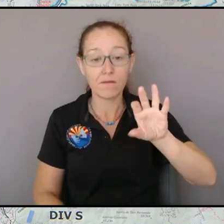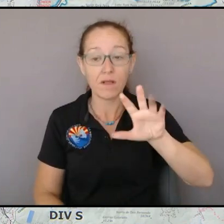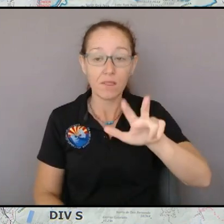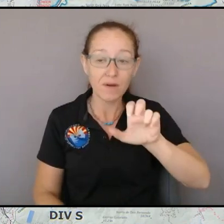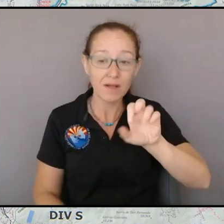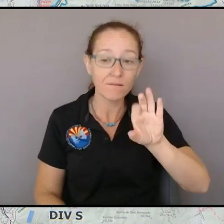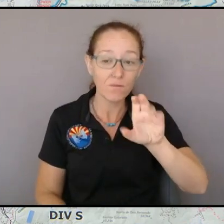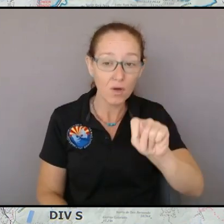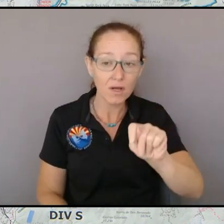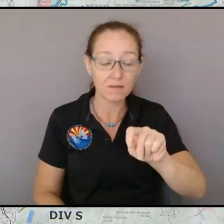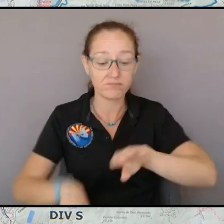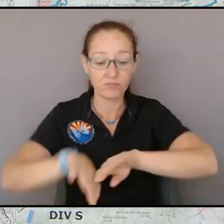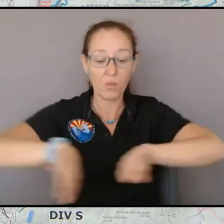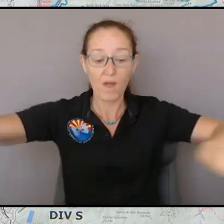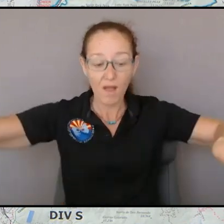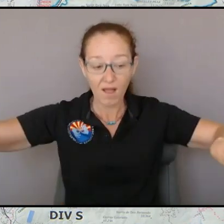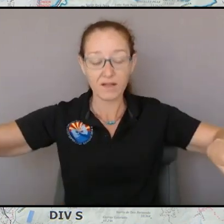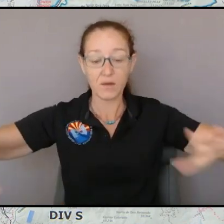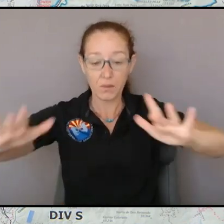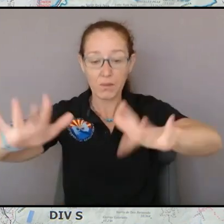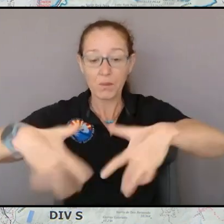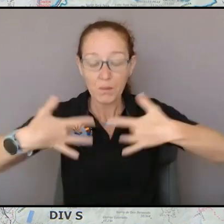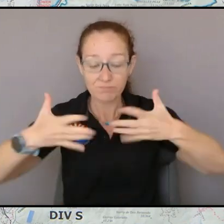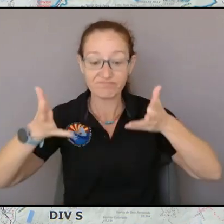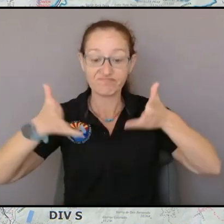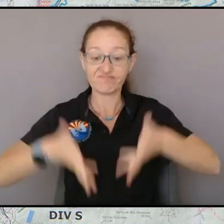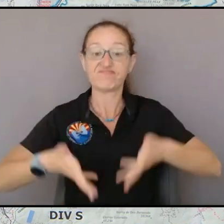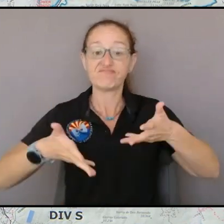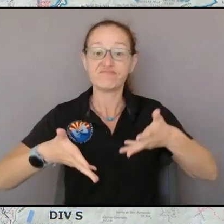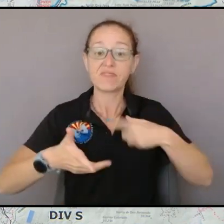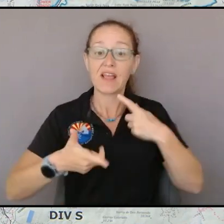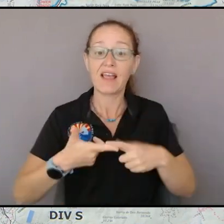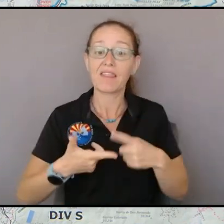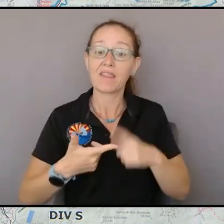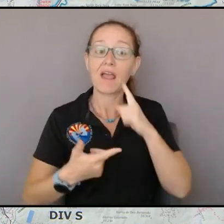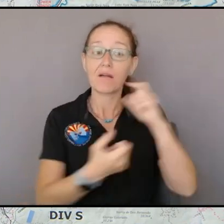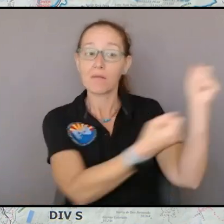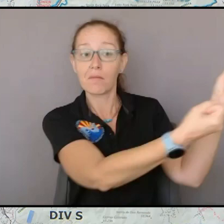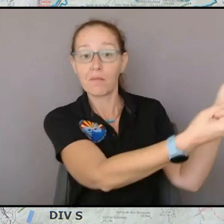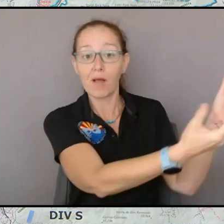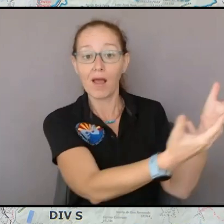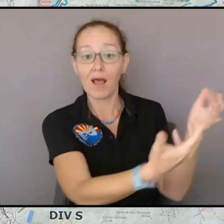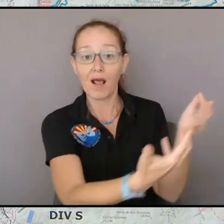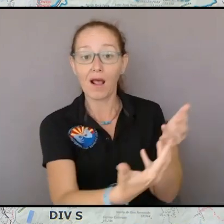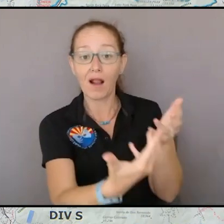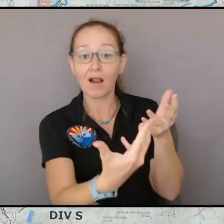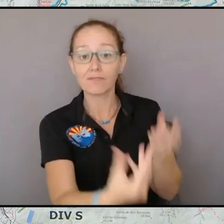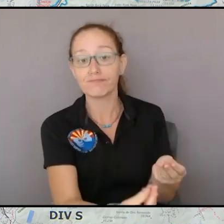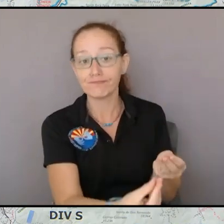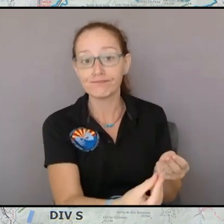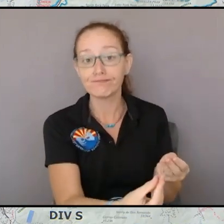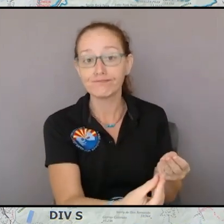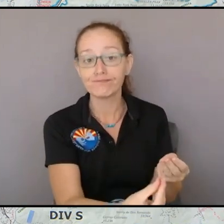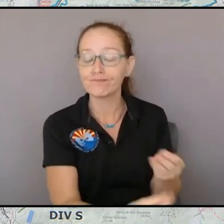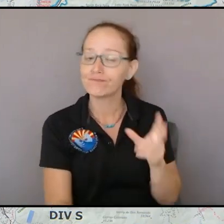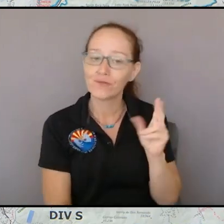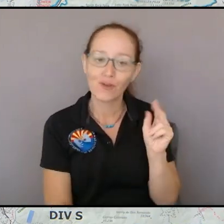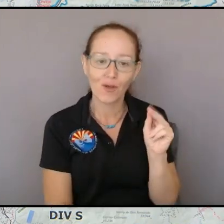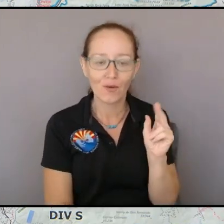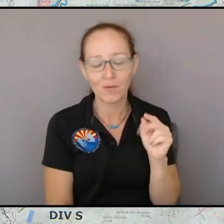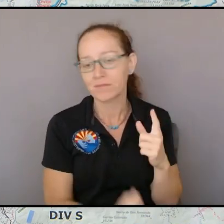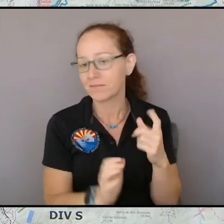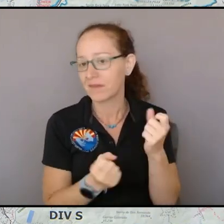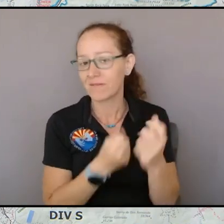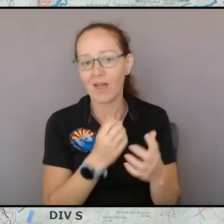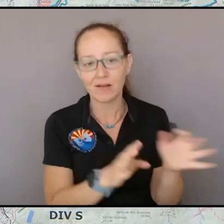there and be like yep the fire is gonna come into it and it's gonna stop because as we know the fire spots sometimes a